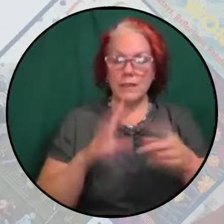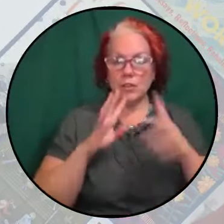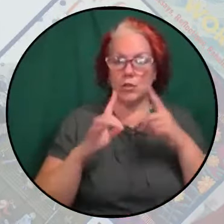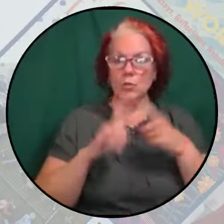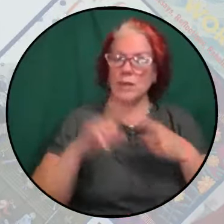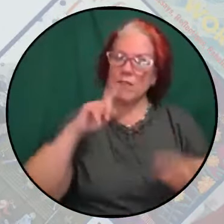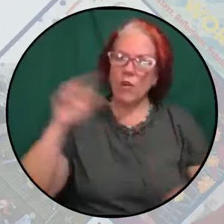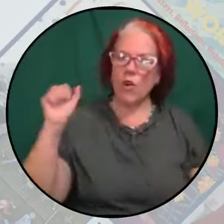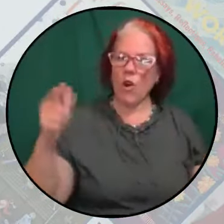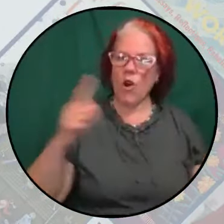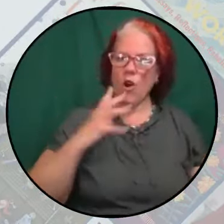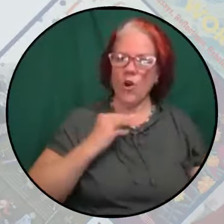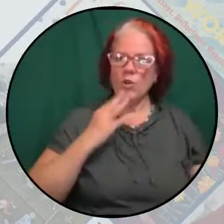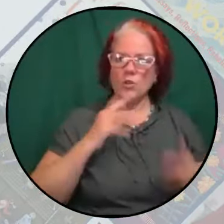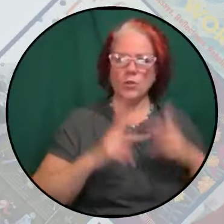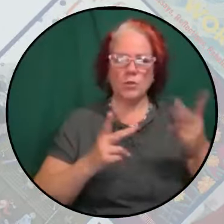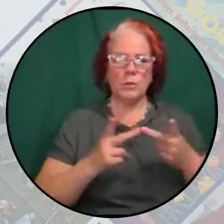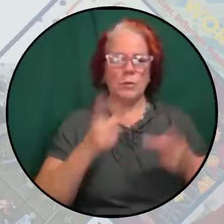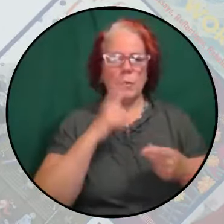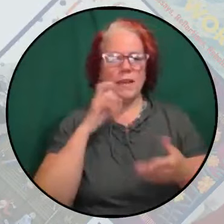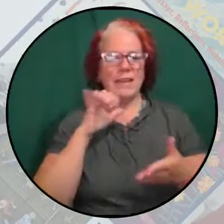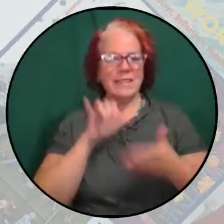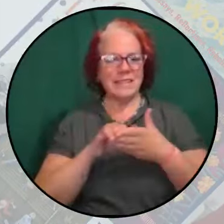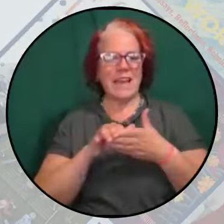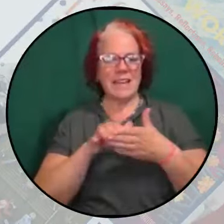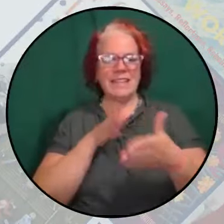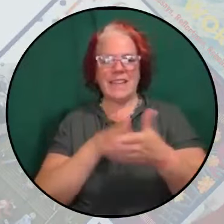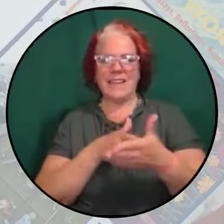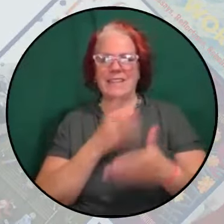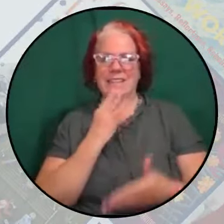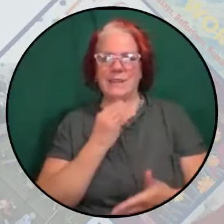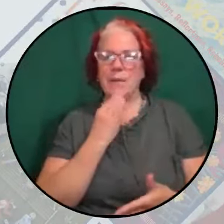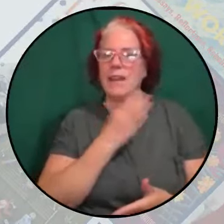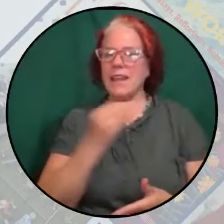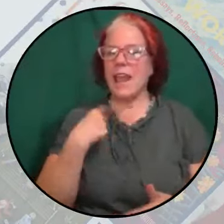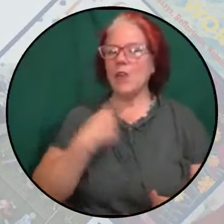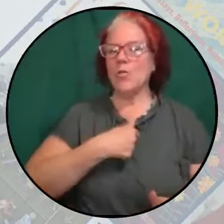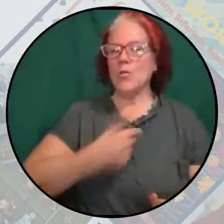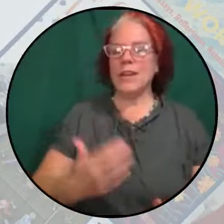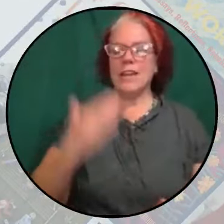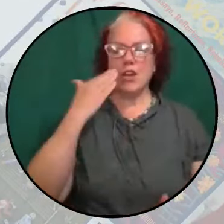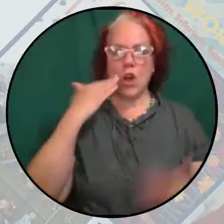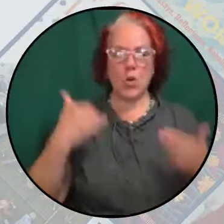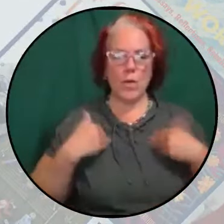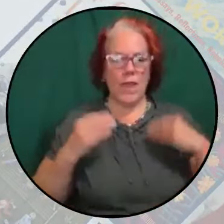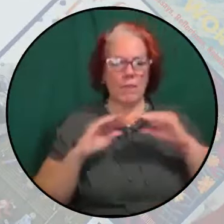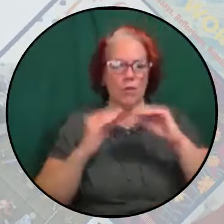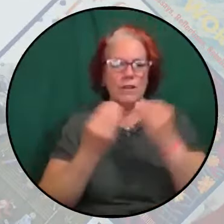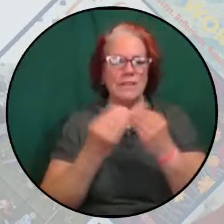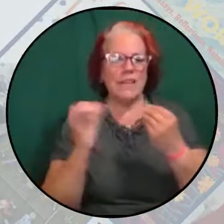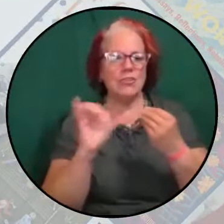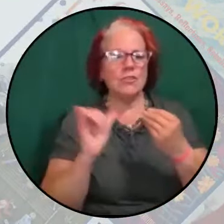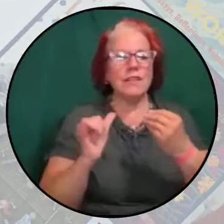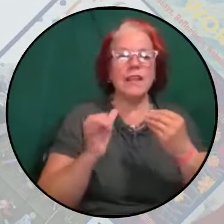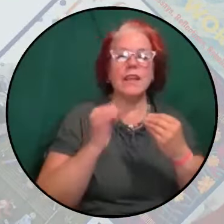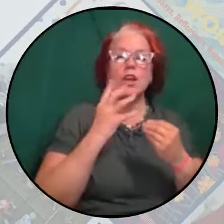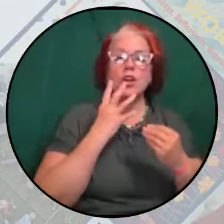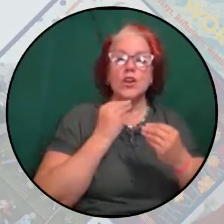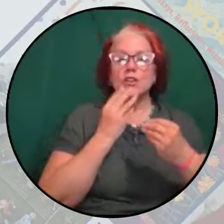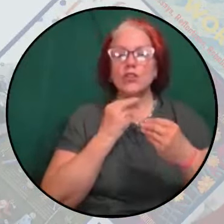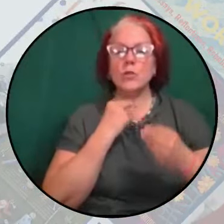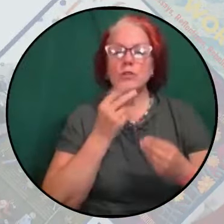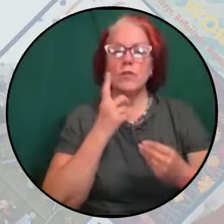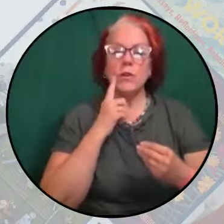Jewish people, because that in of itself is anti-Semitic, and we know that we have organizations like Jewish Voice for Peace and